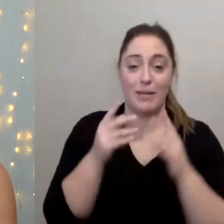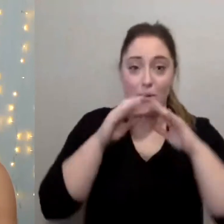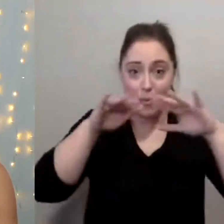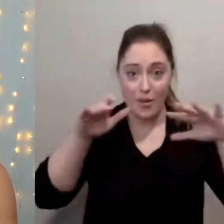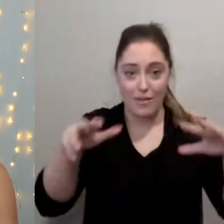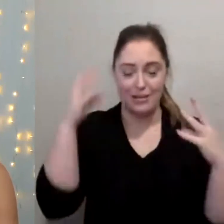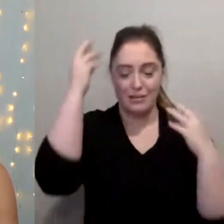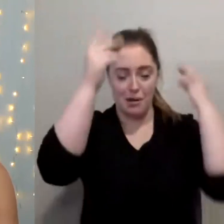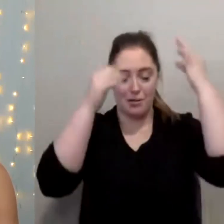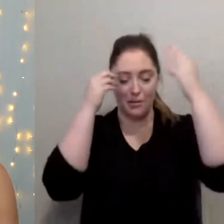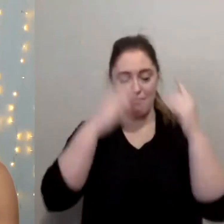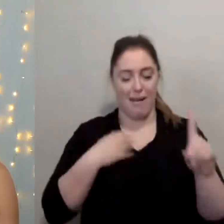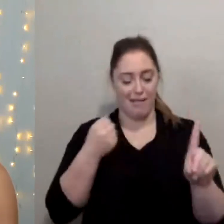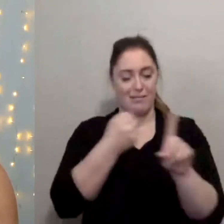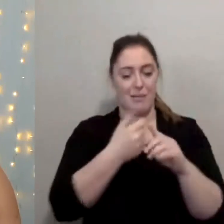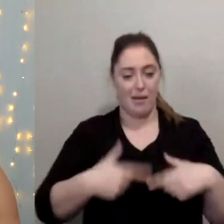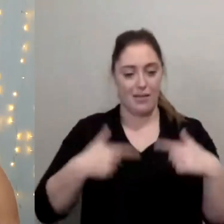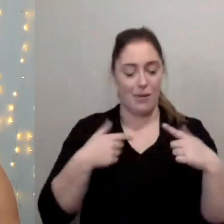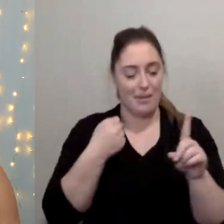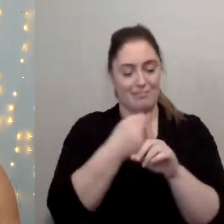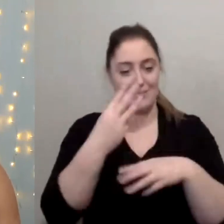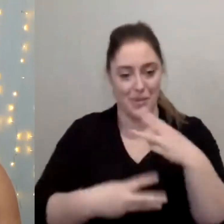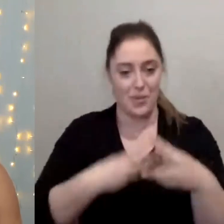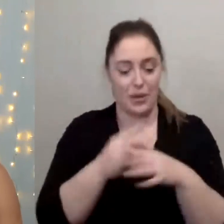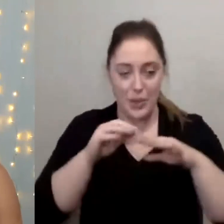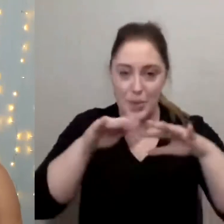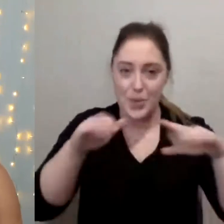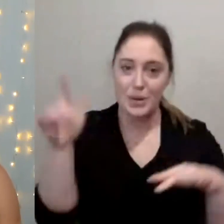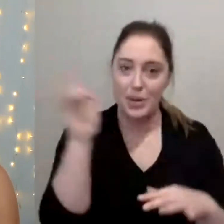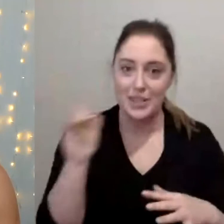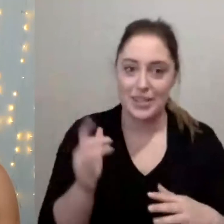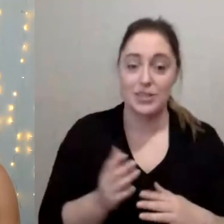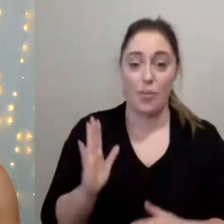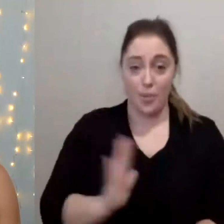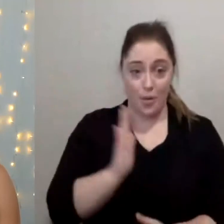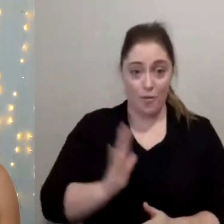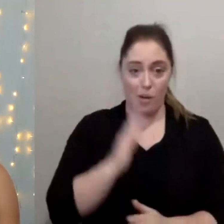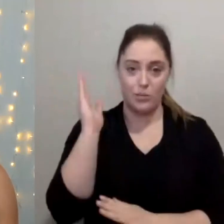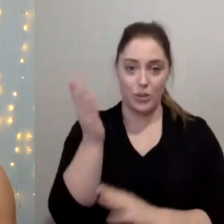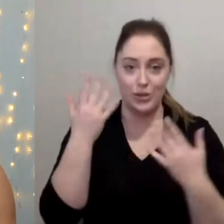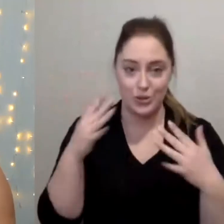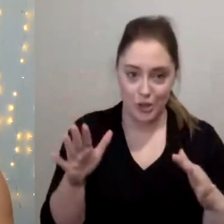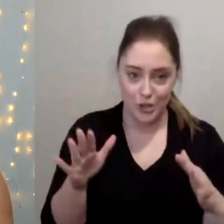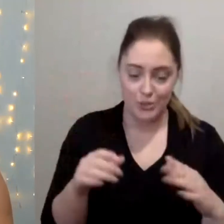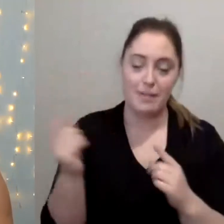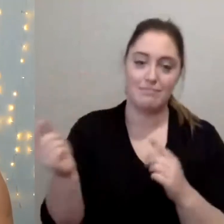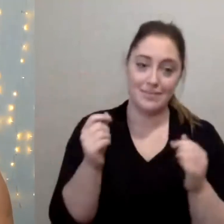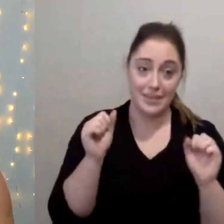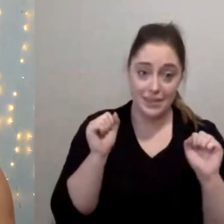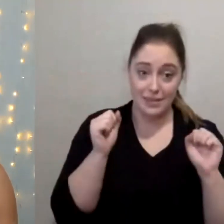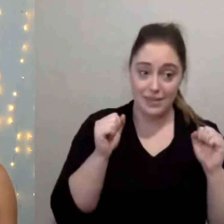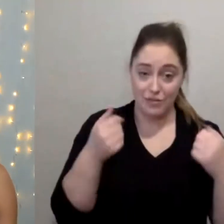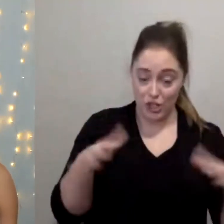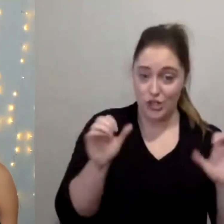creating in the world so the formal program is done um but please feel free to head back to the social lounge after the